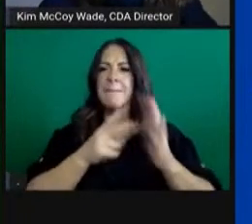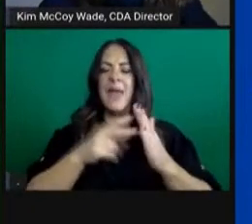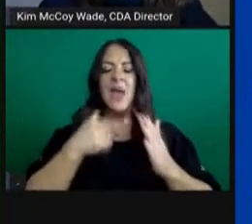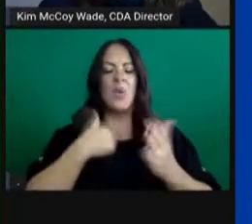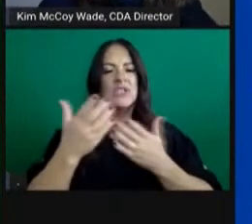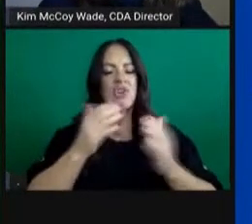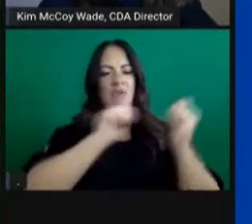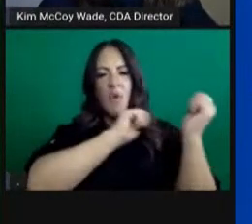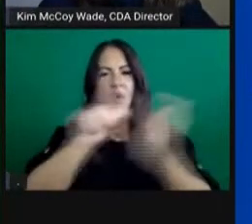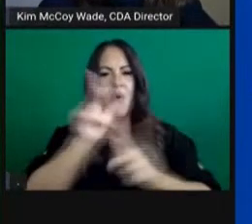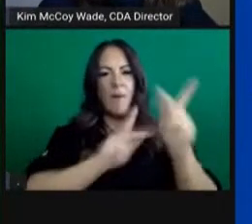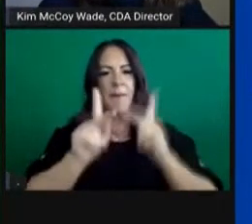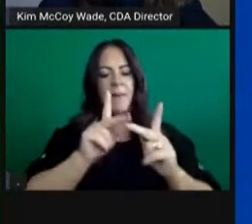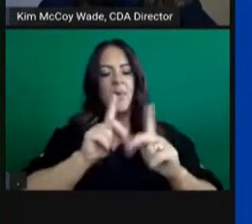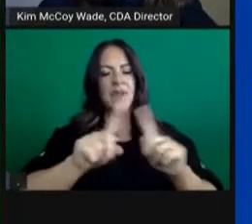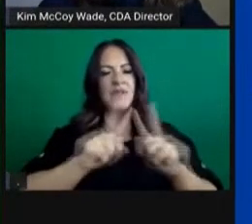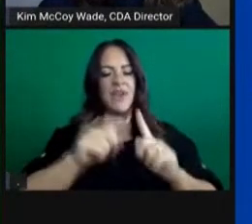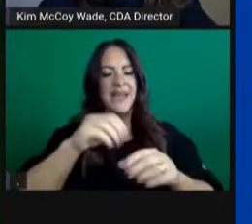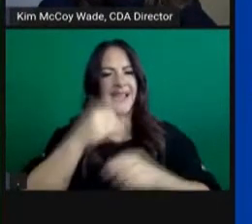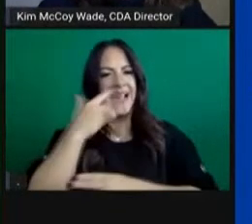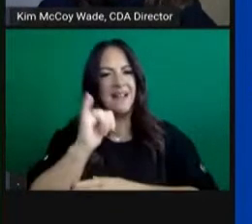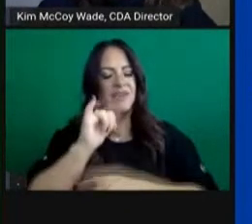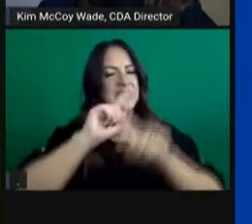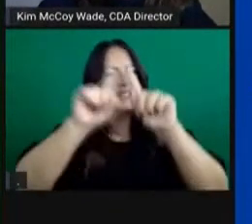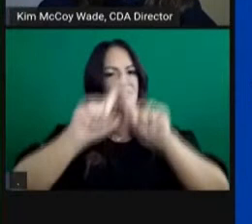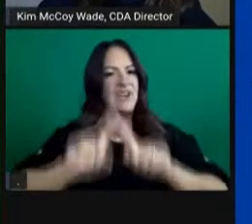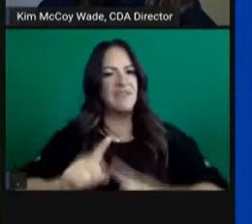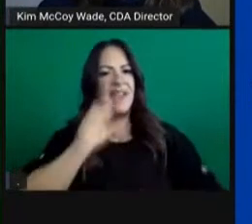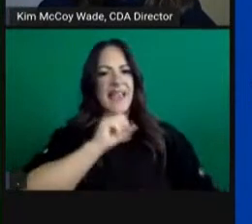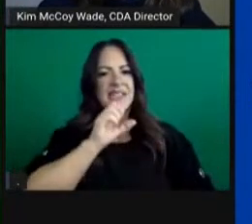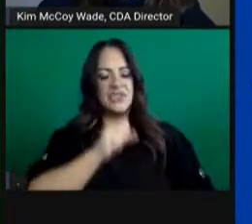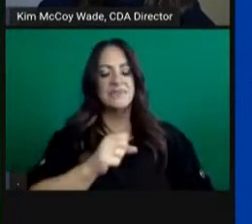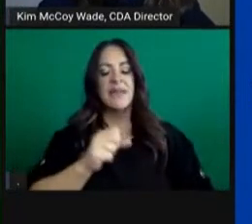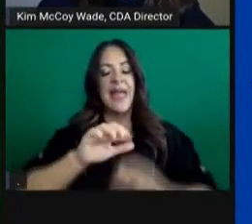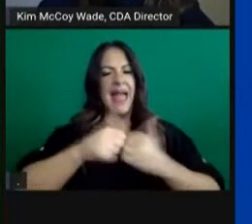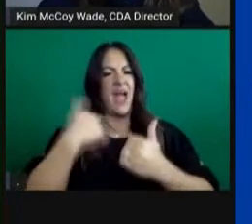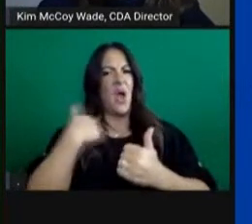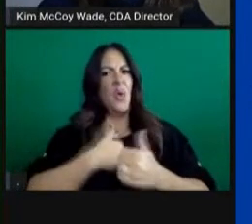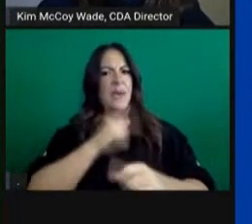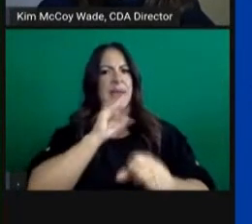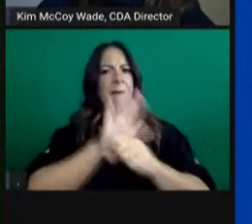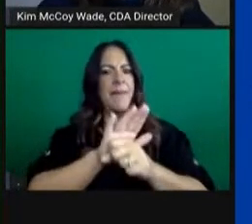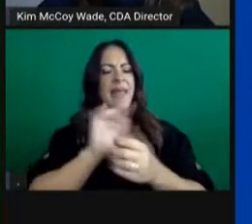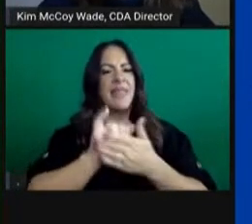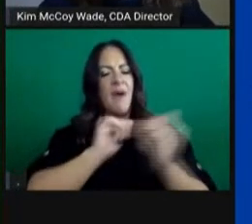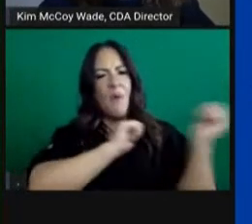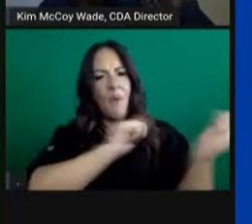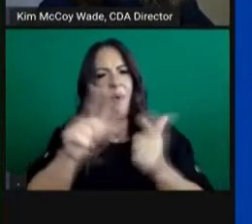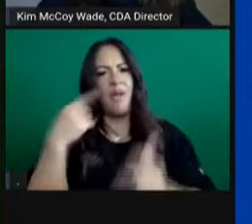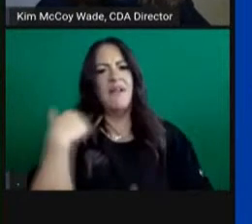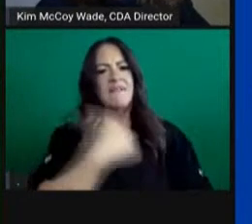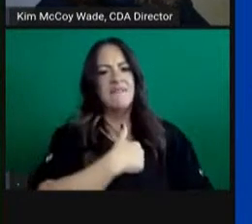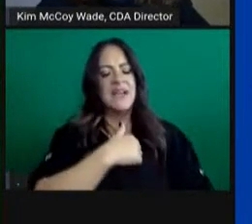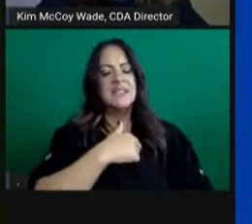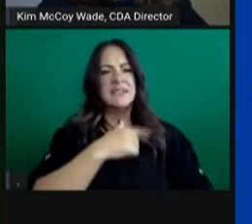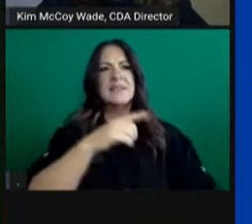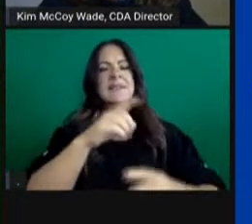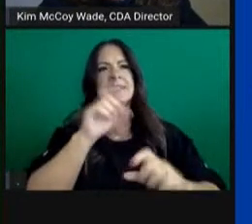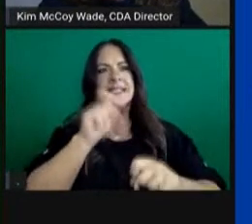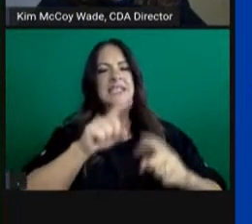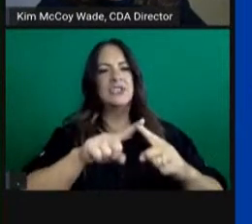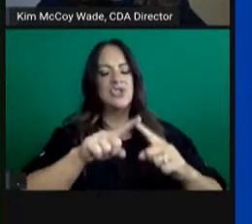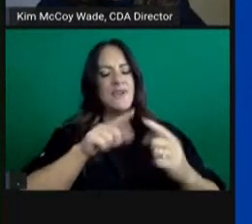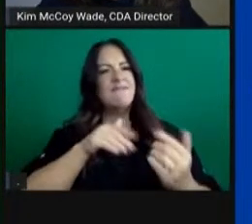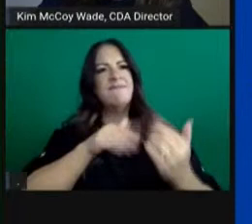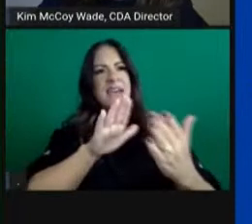wanted to start with how we are taking our commitment to be a California for all to meet this challenging moment and really just lay out the state's